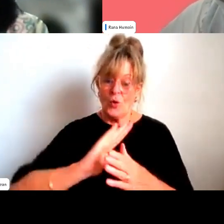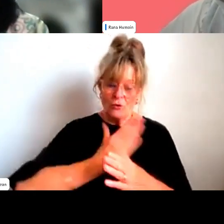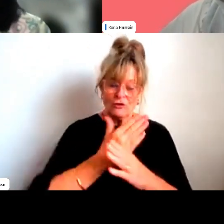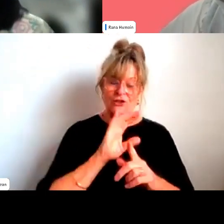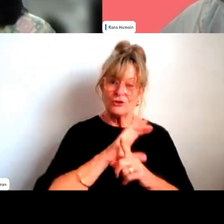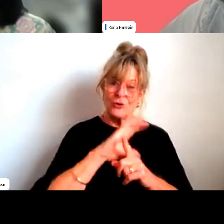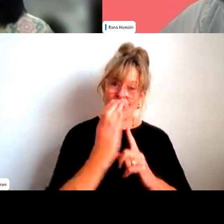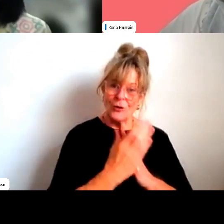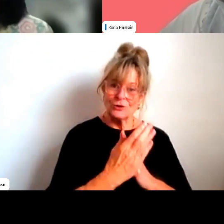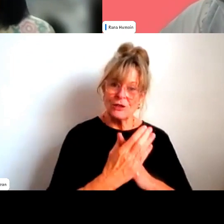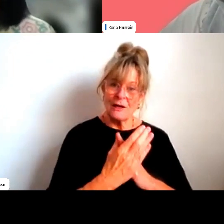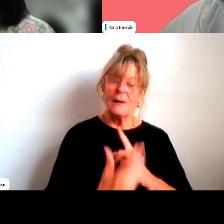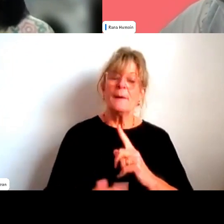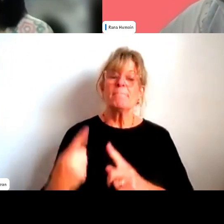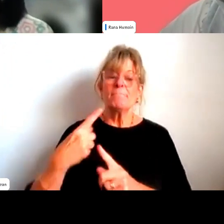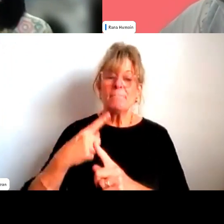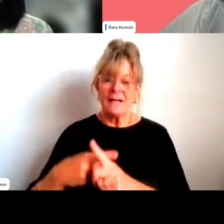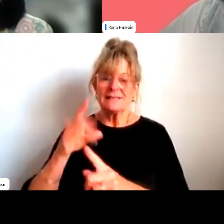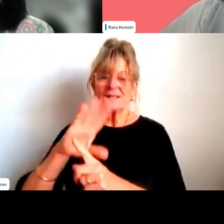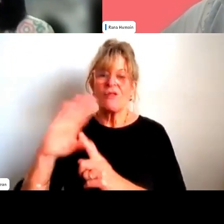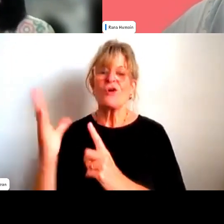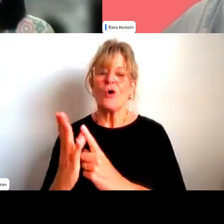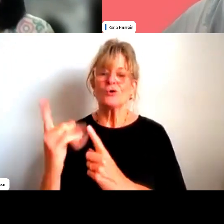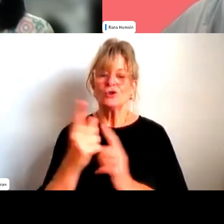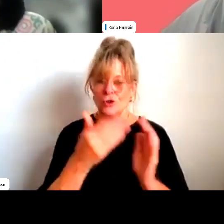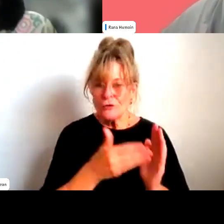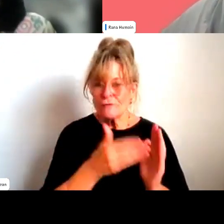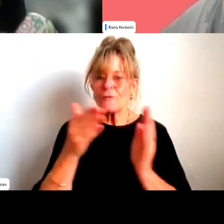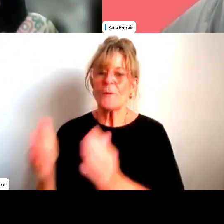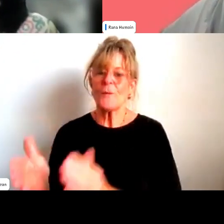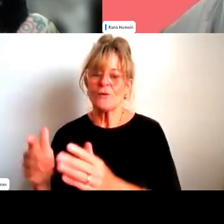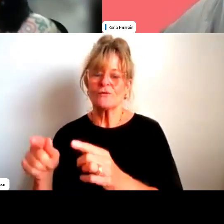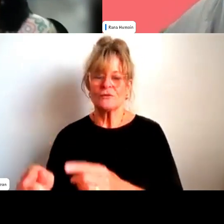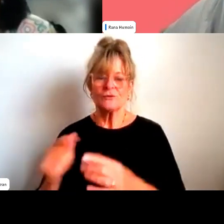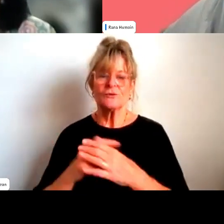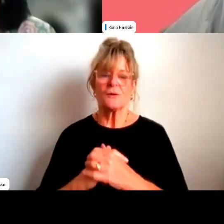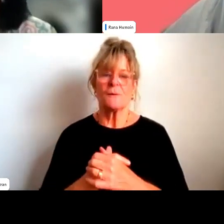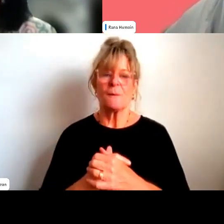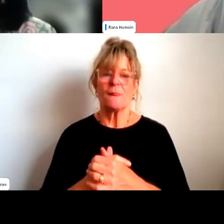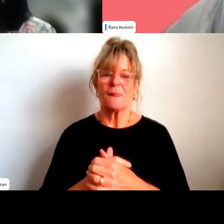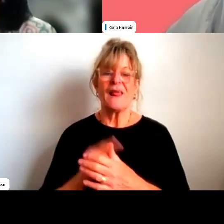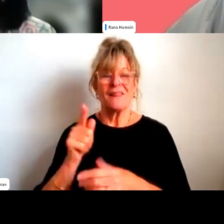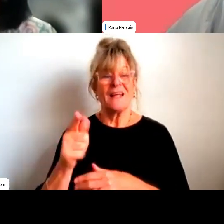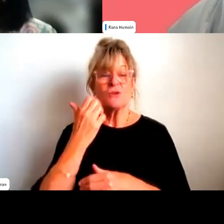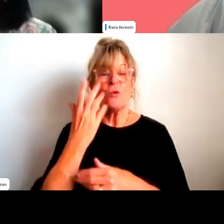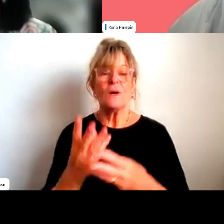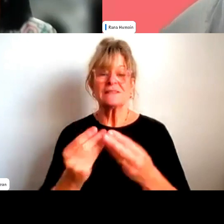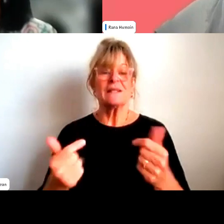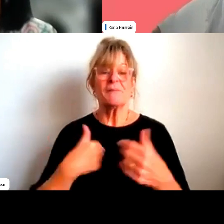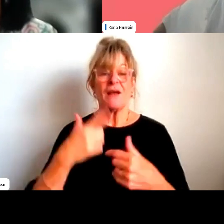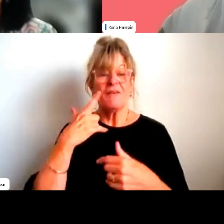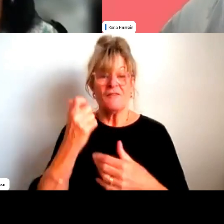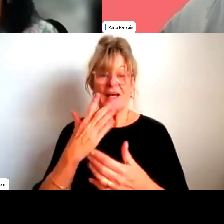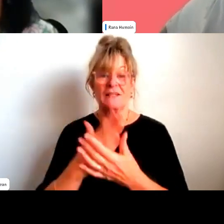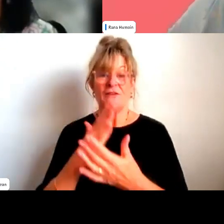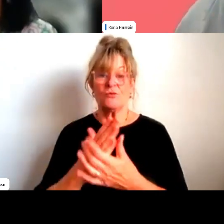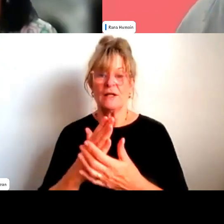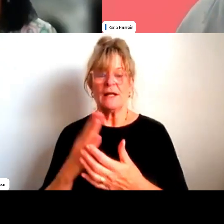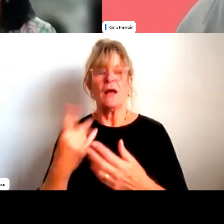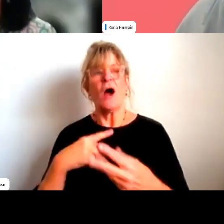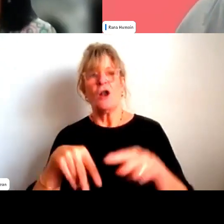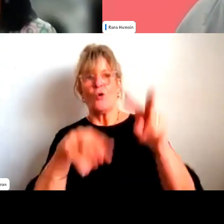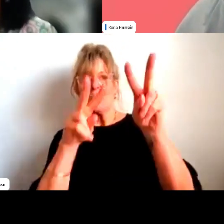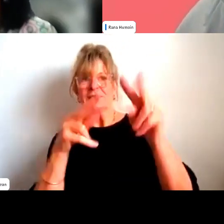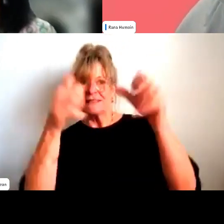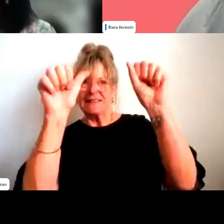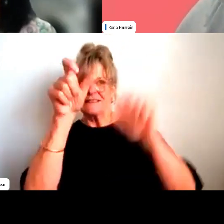you've adopted. And then kind of, and that's the reason that's always one of the things that I've found is what successful people have within them.